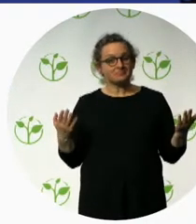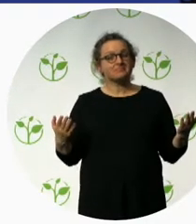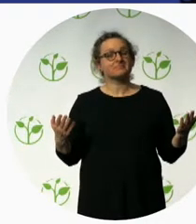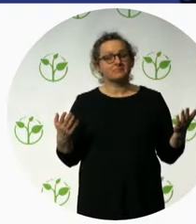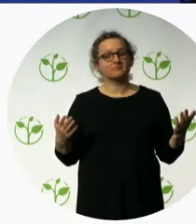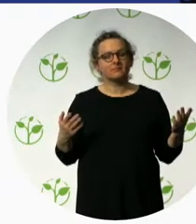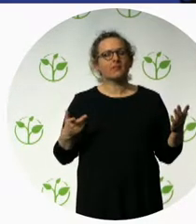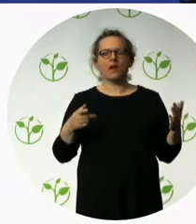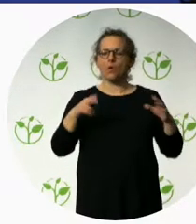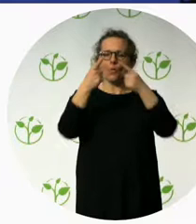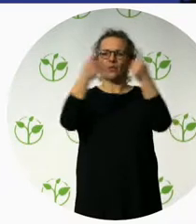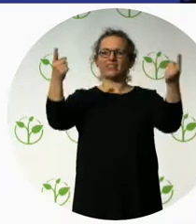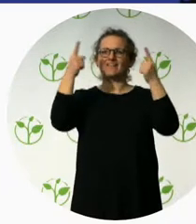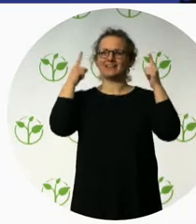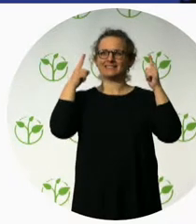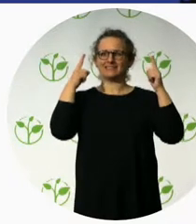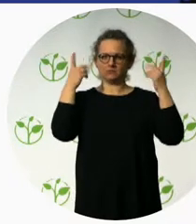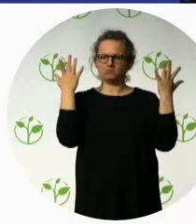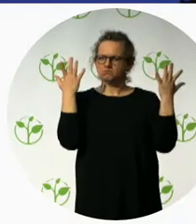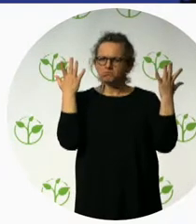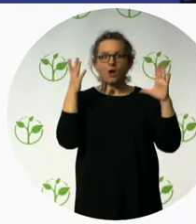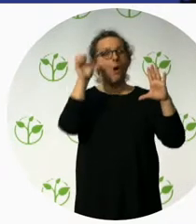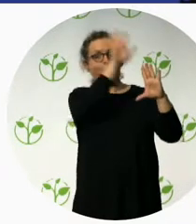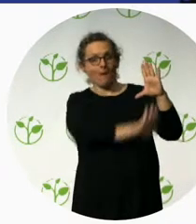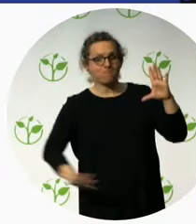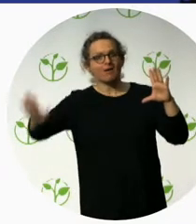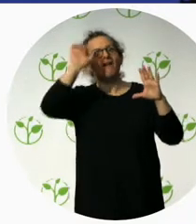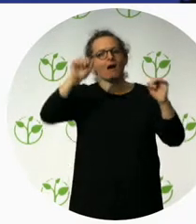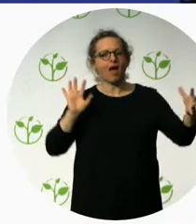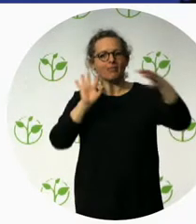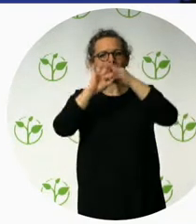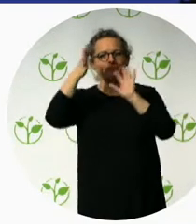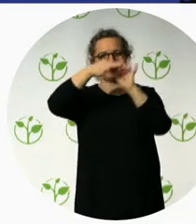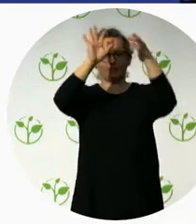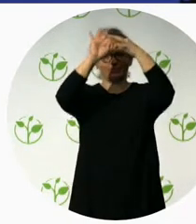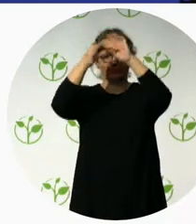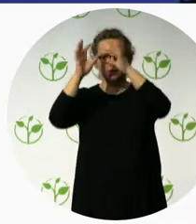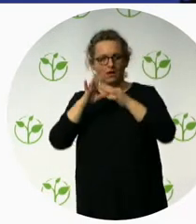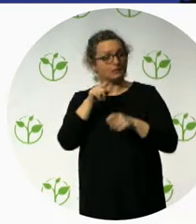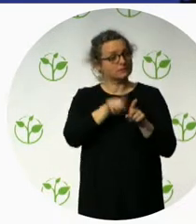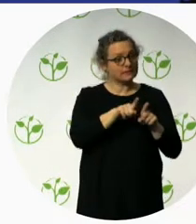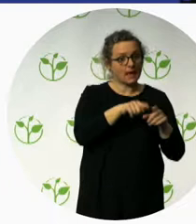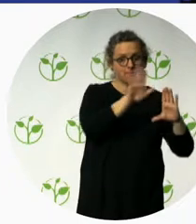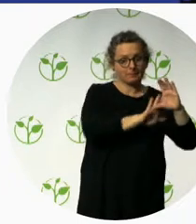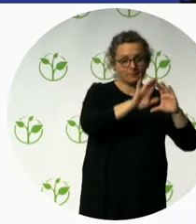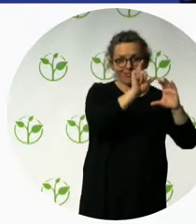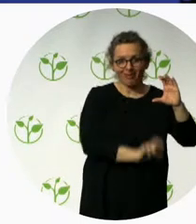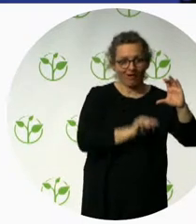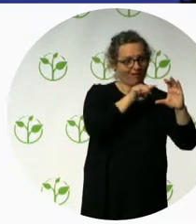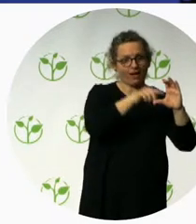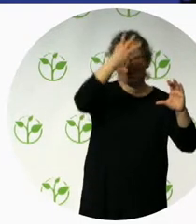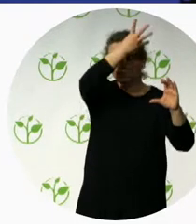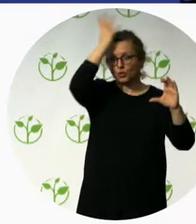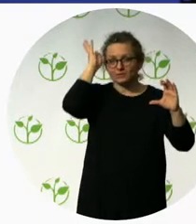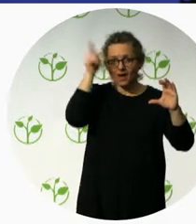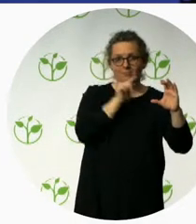Basilicata, southern region, southern Italy, and the Tuscany. And we have another project, which is very interesting in my opinion, because it's bringing